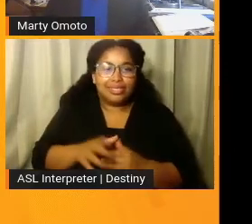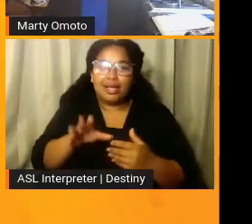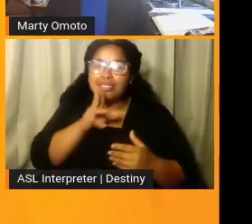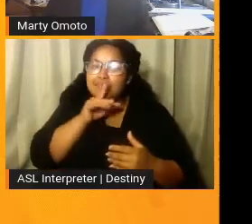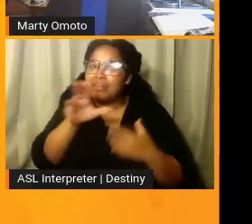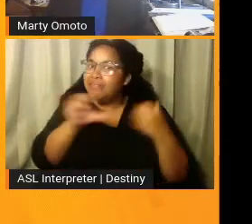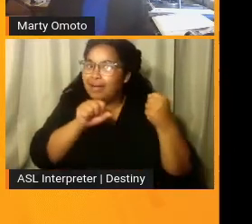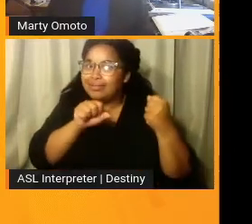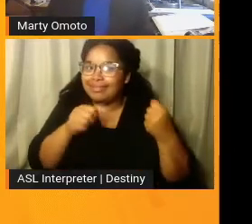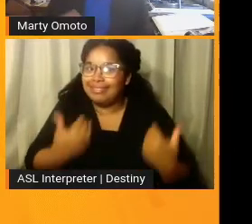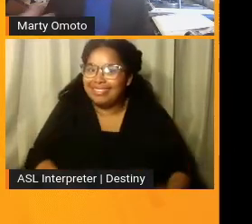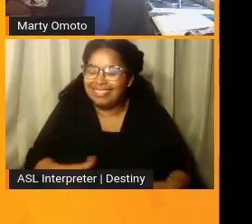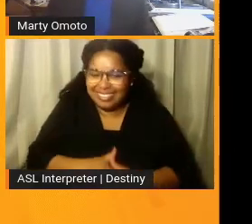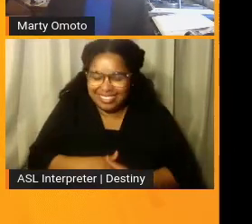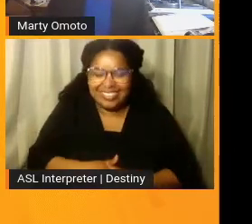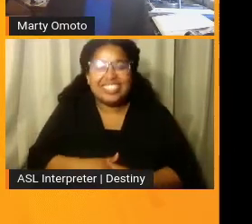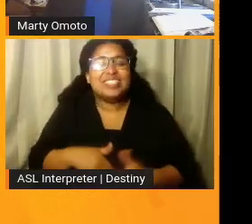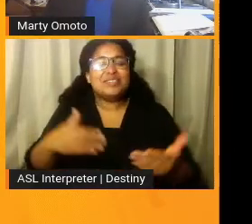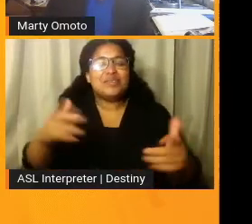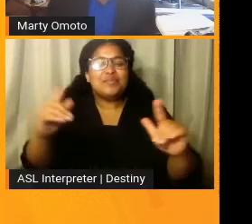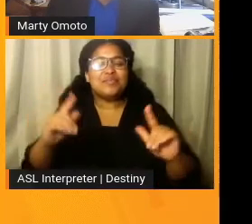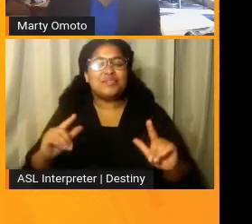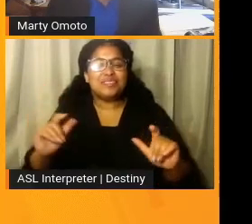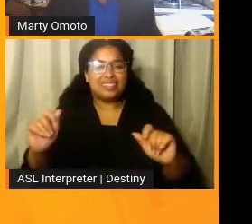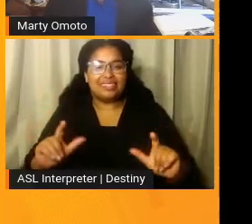fast. Next slide, please.